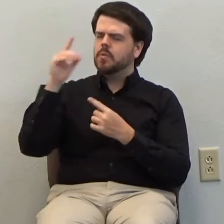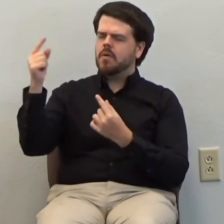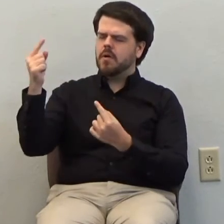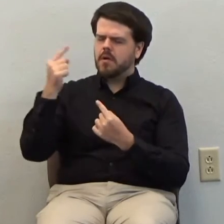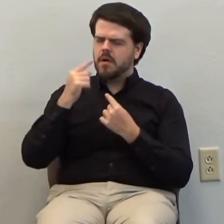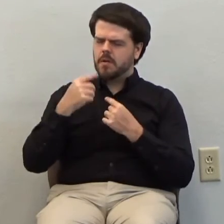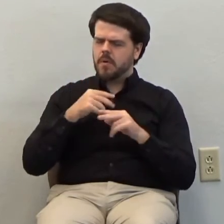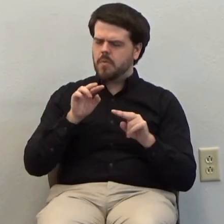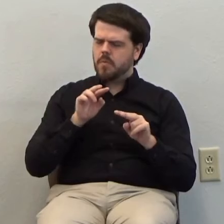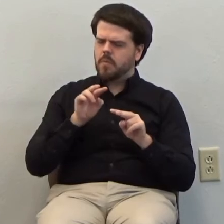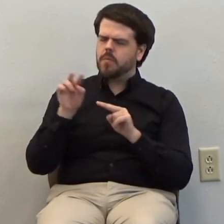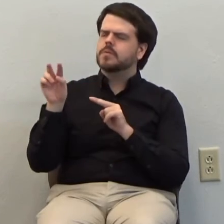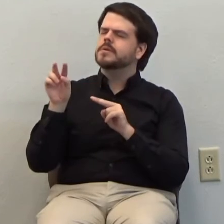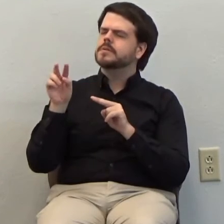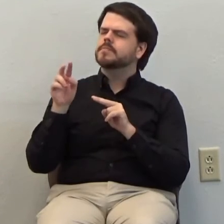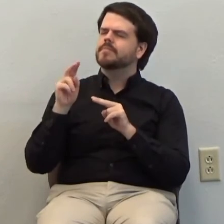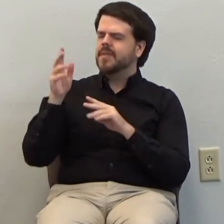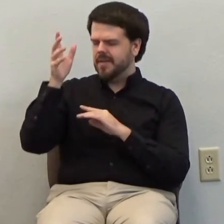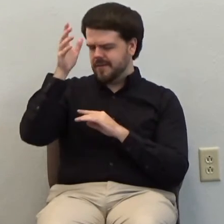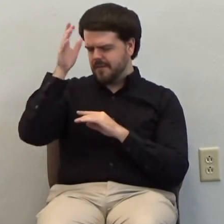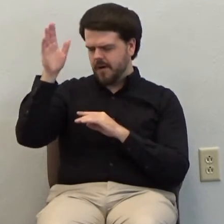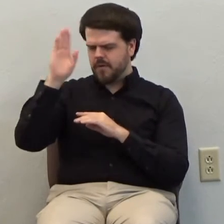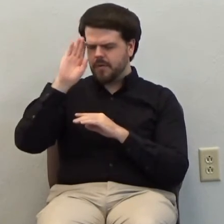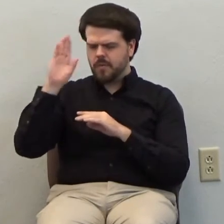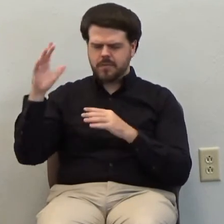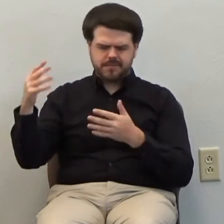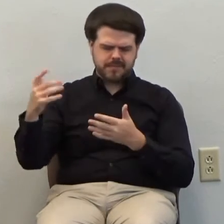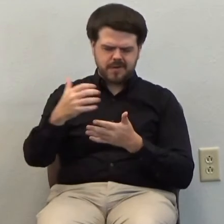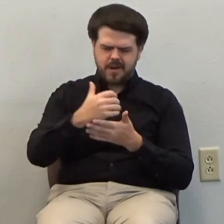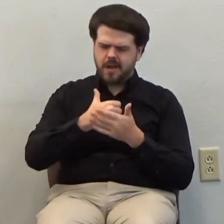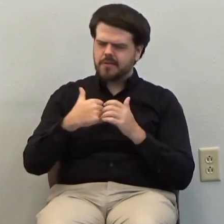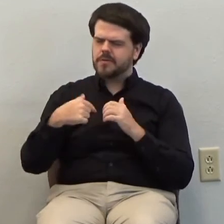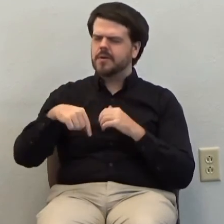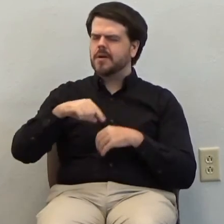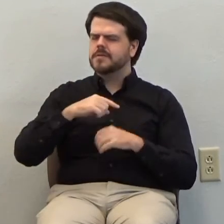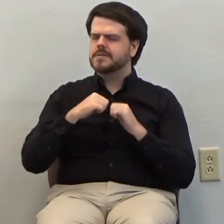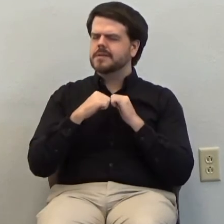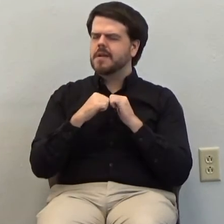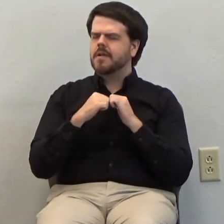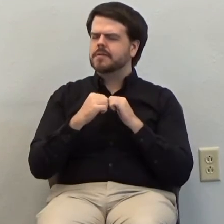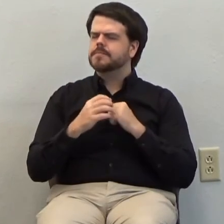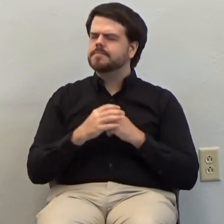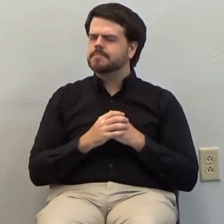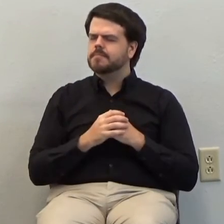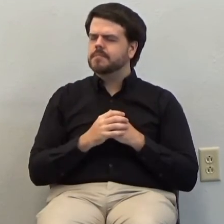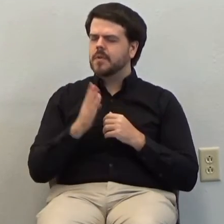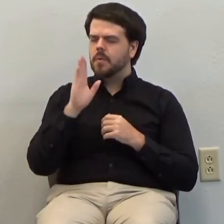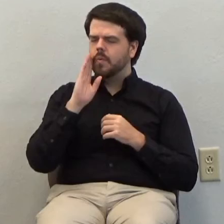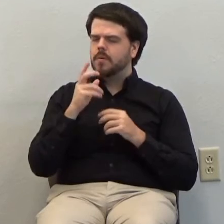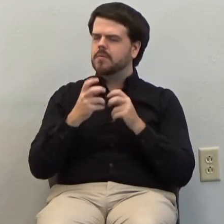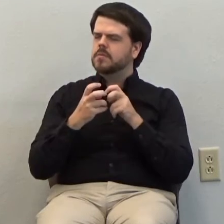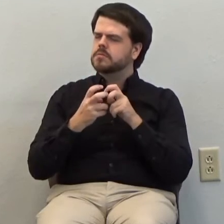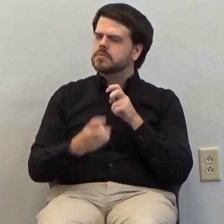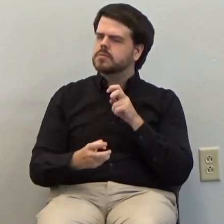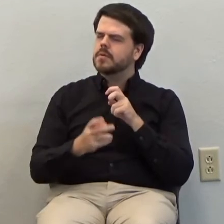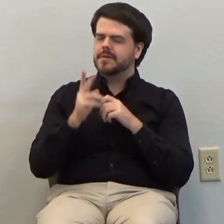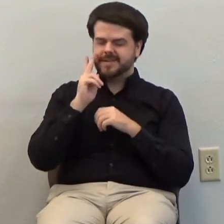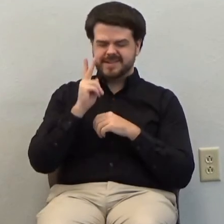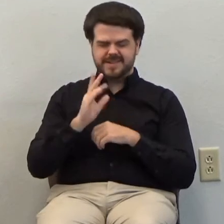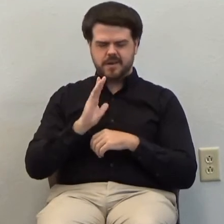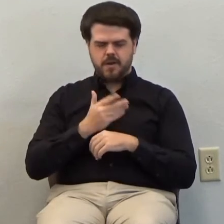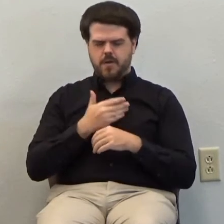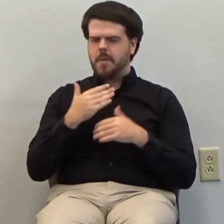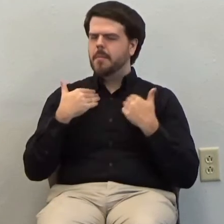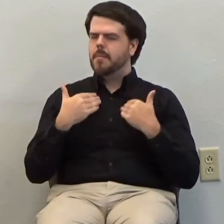will see it the Father will gather us and we will be astounded as we see our own bodies rising from the